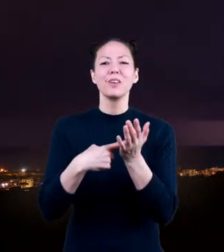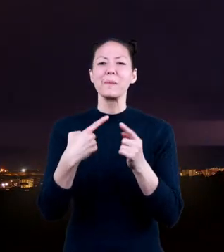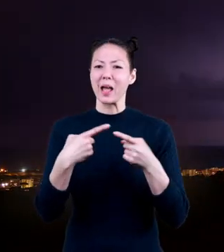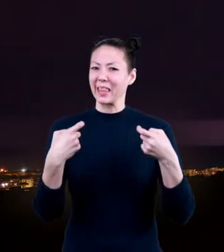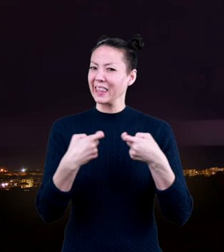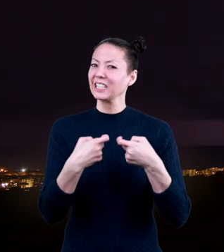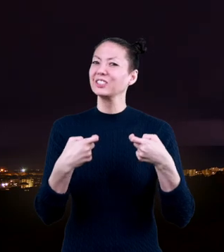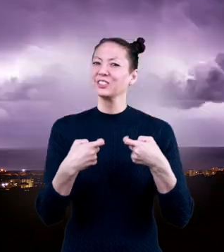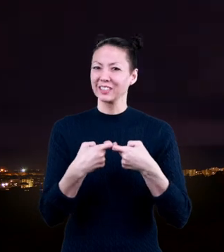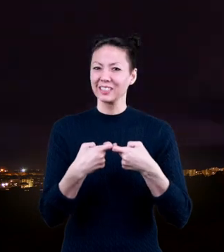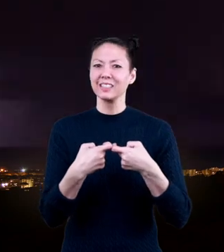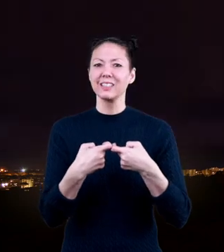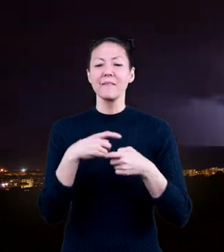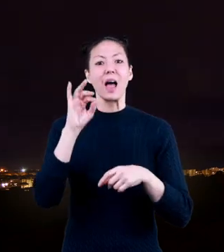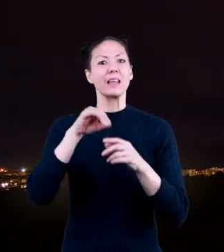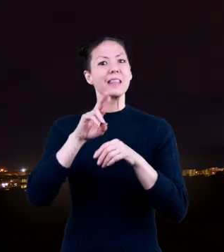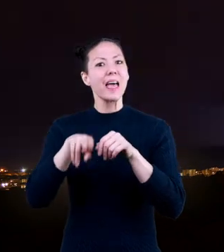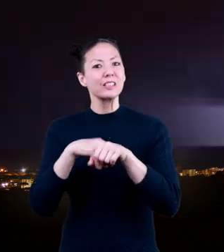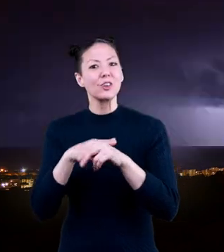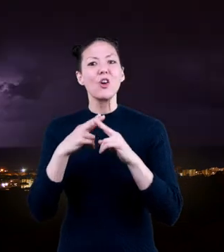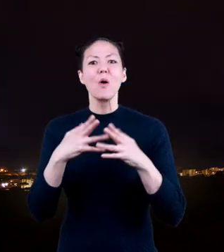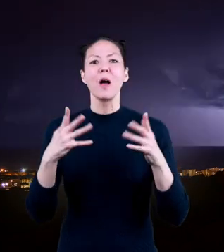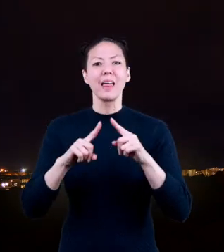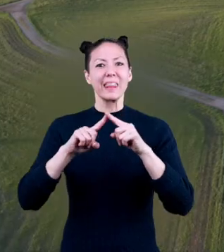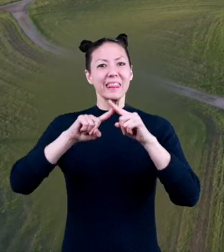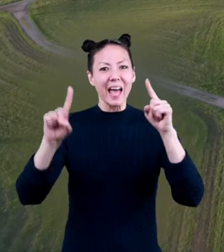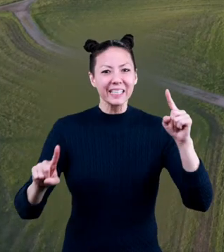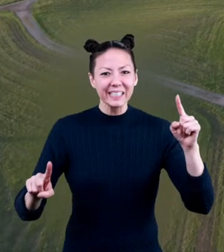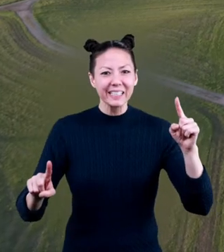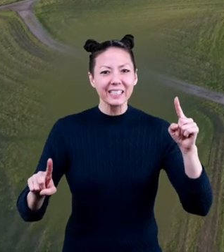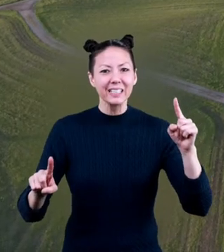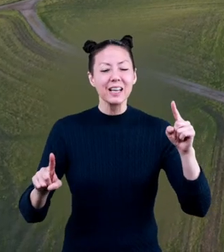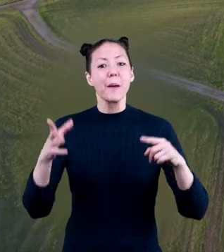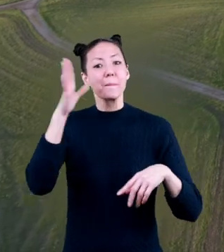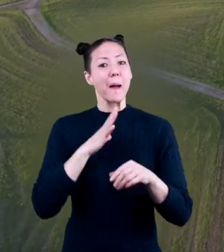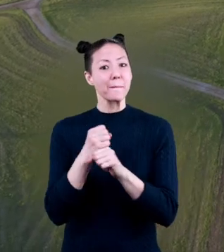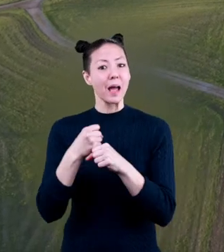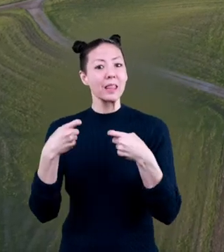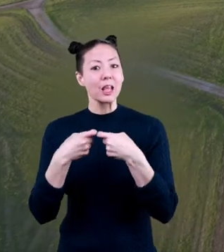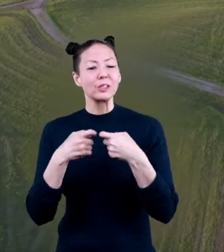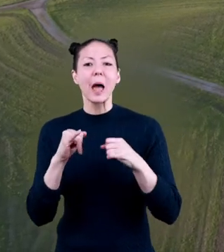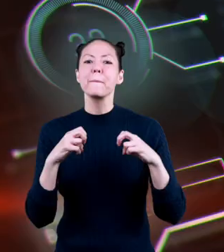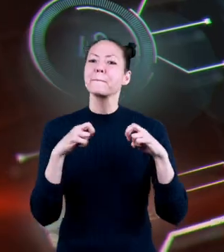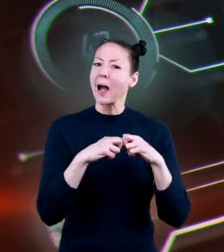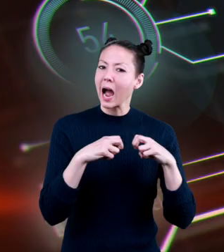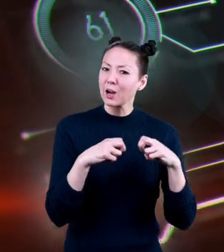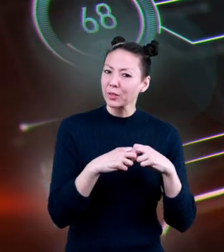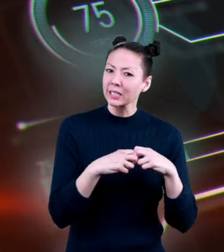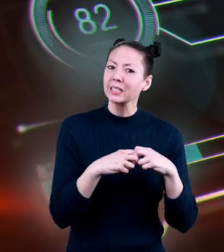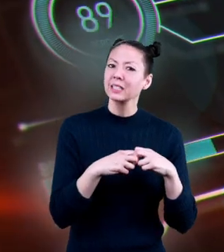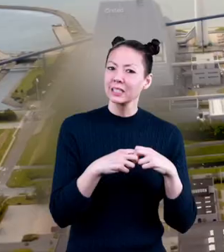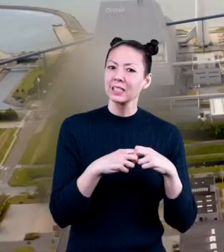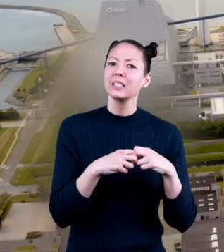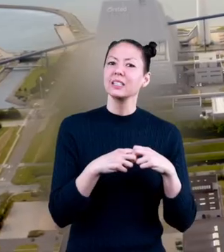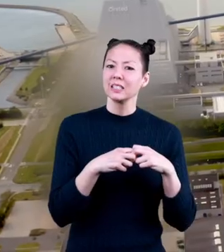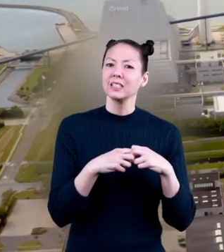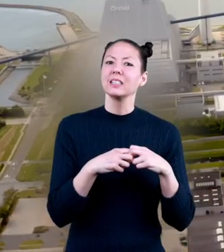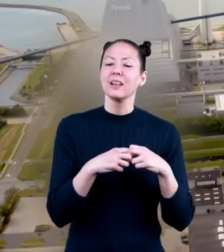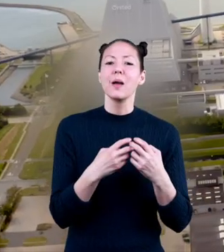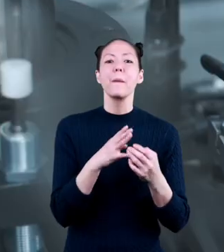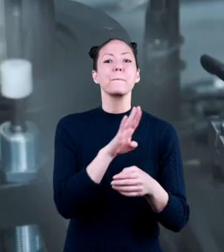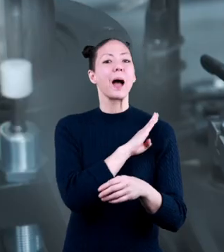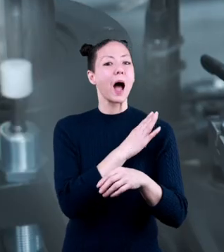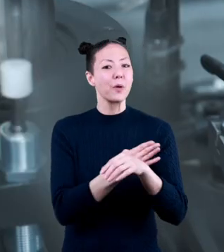electricity found in nature, called lightning, and man-made electricity like batteries, power